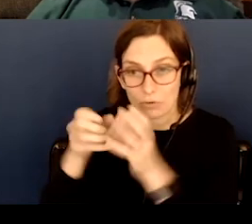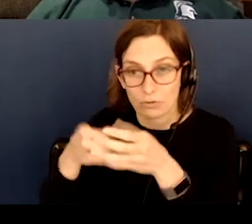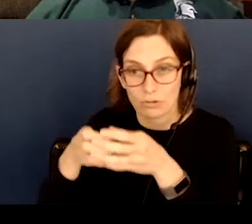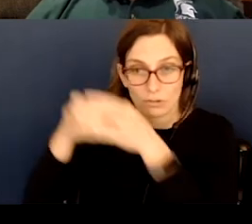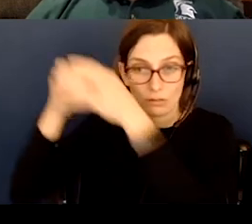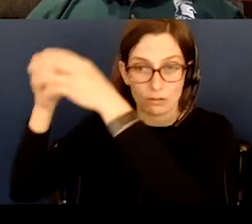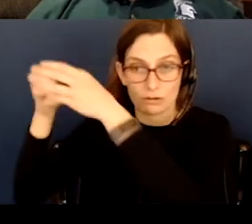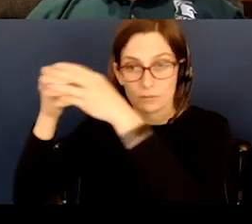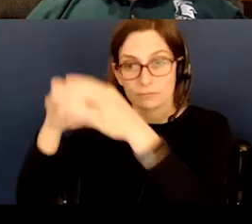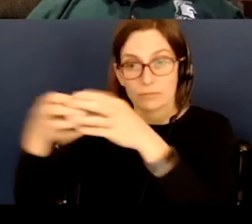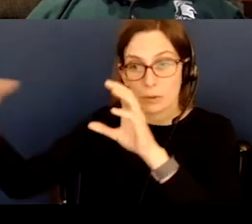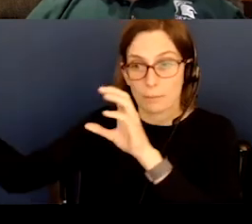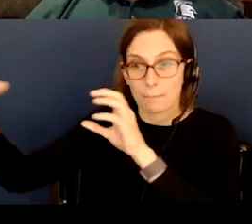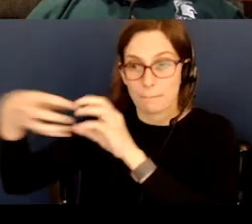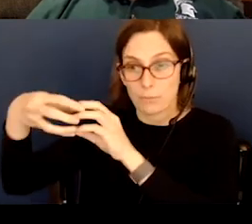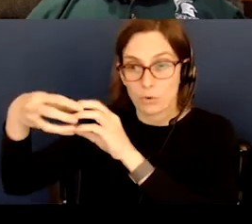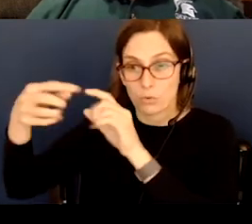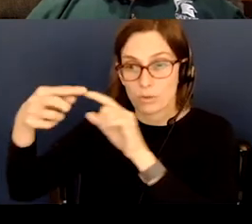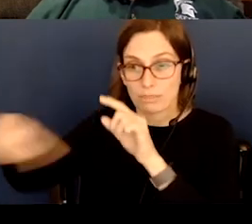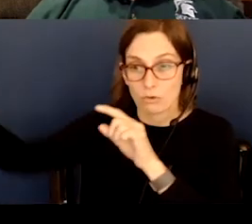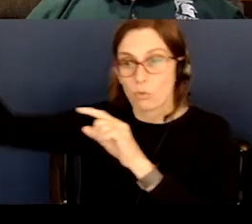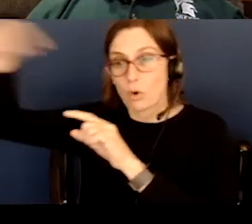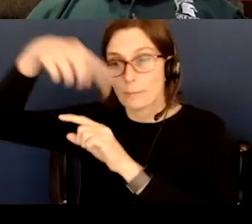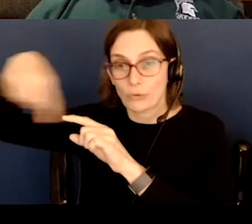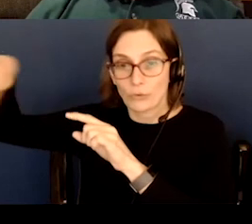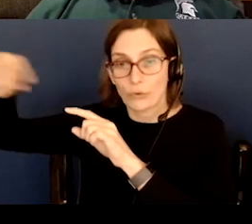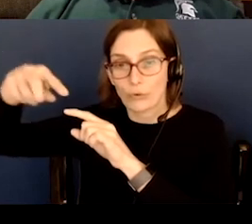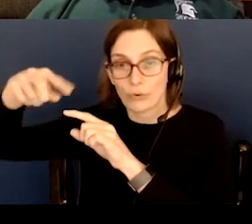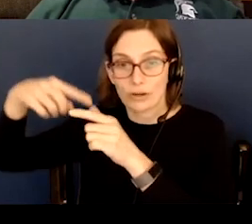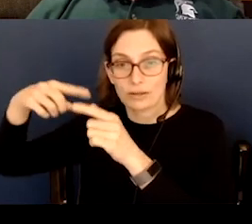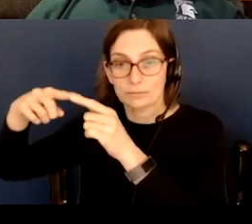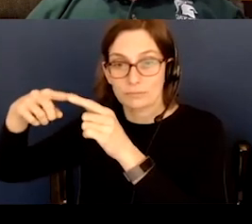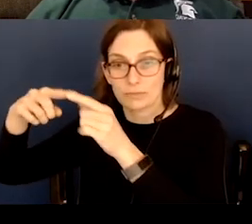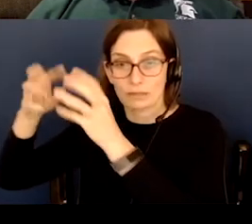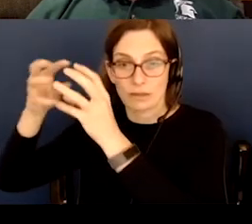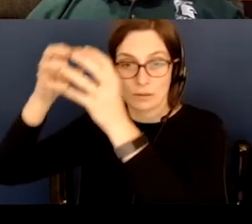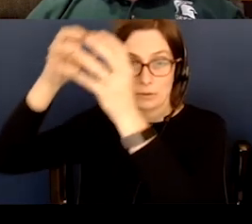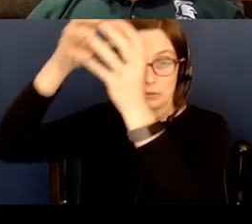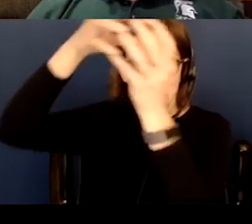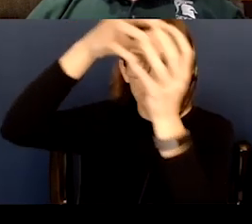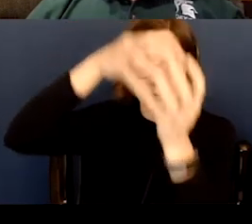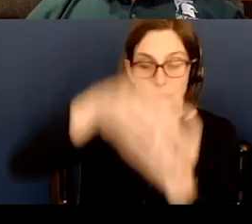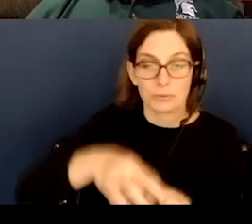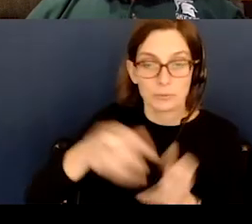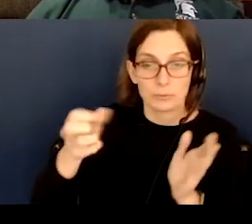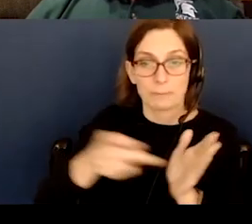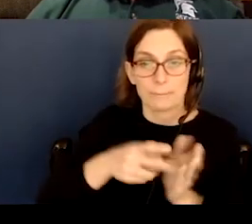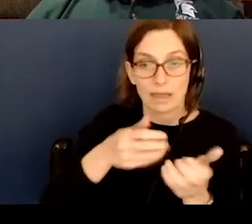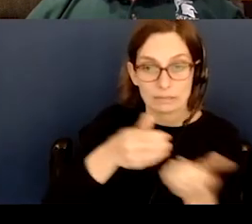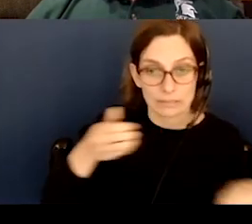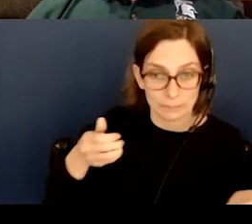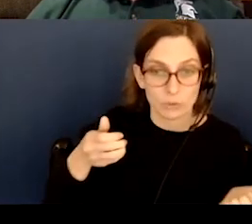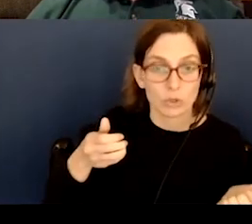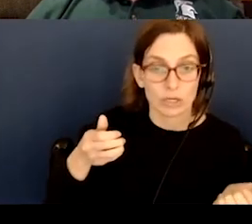would come back, re-dock with the orbiter and then be separated and then go back separately. And